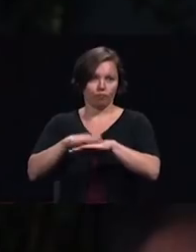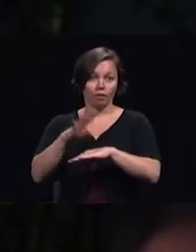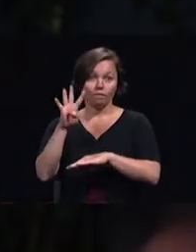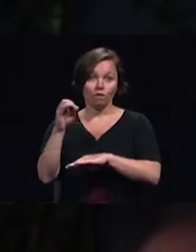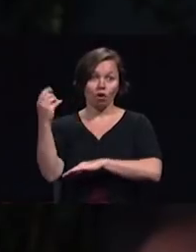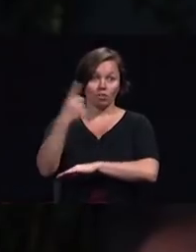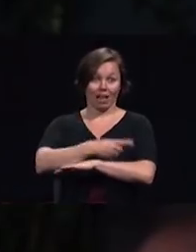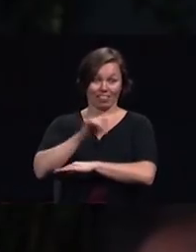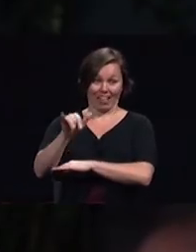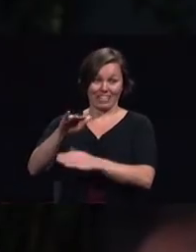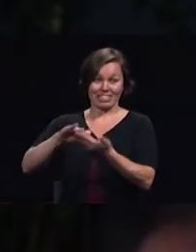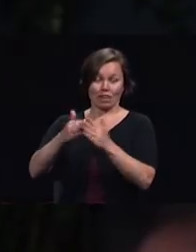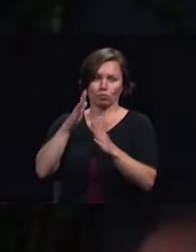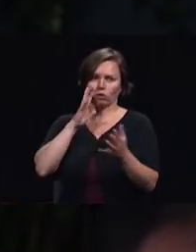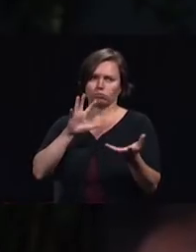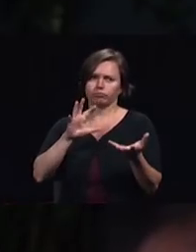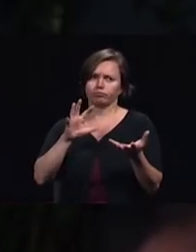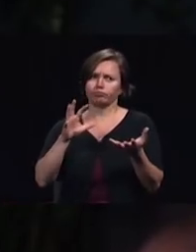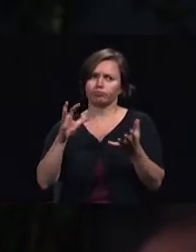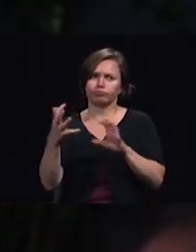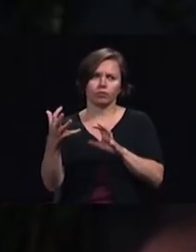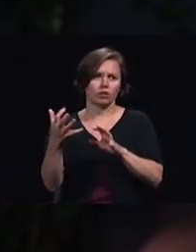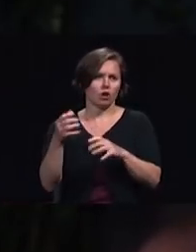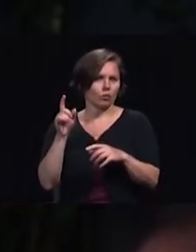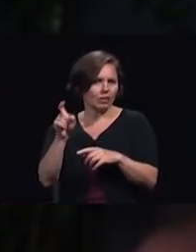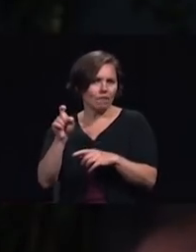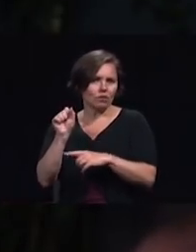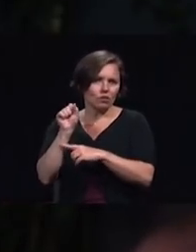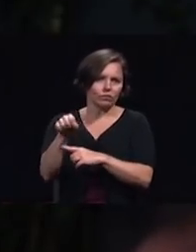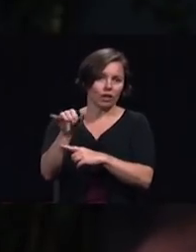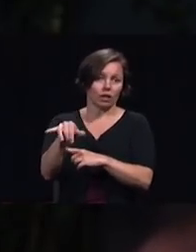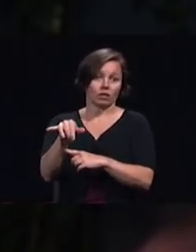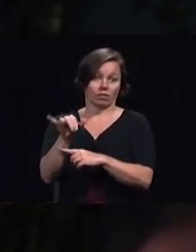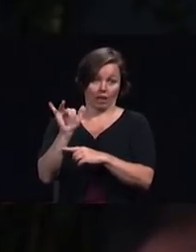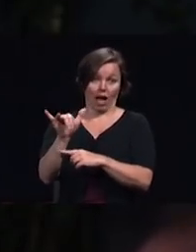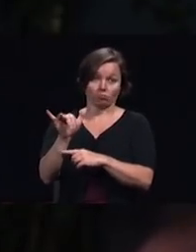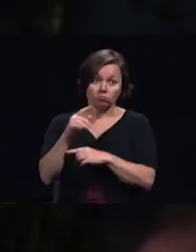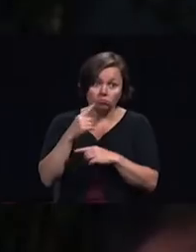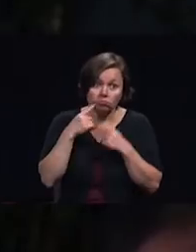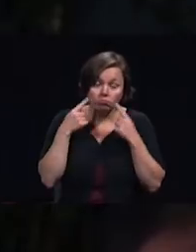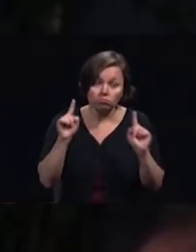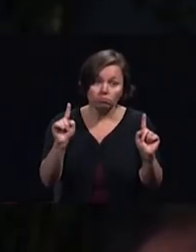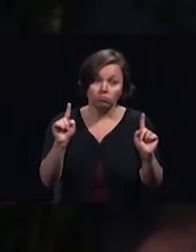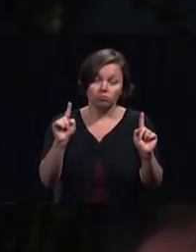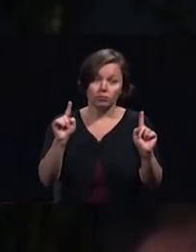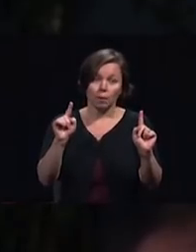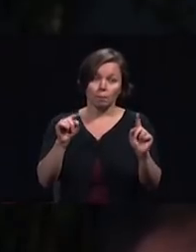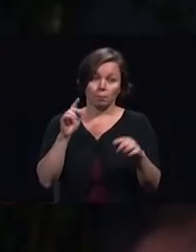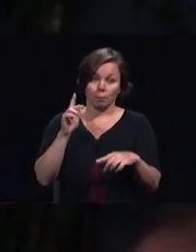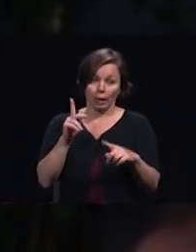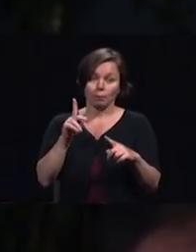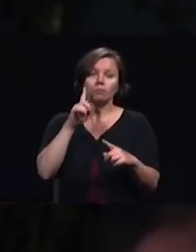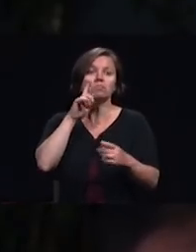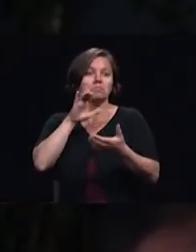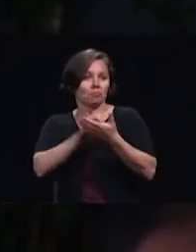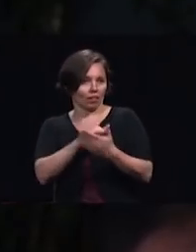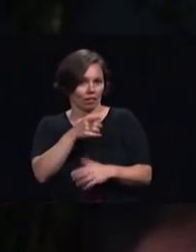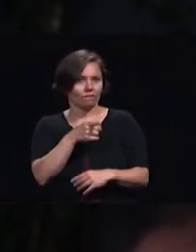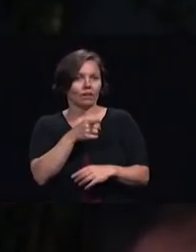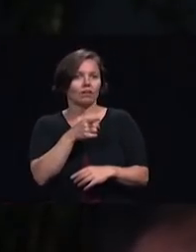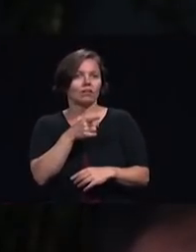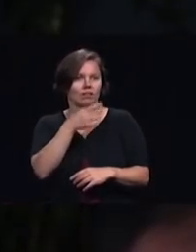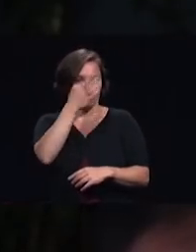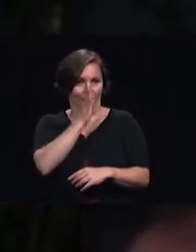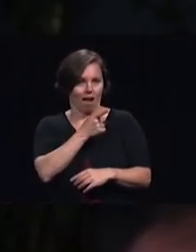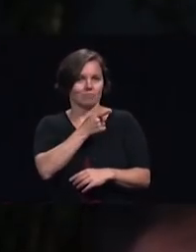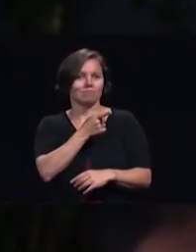overthrown and that evangelistic message was effective producing belief in God and humility on the part of